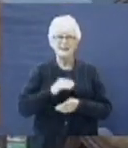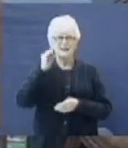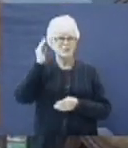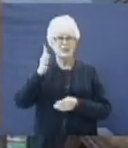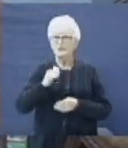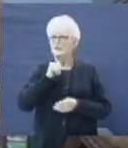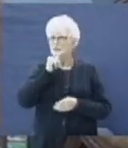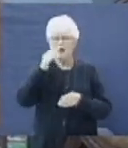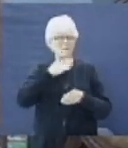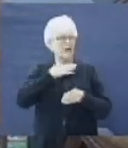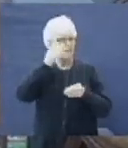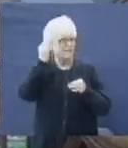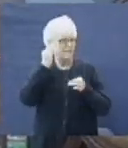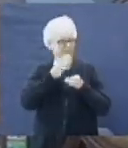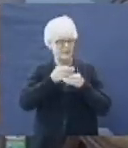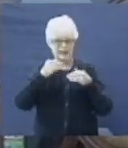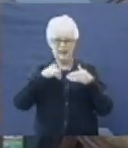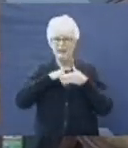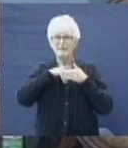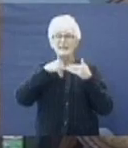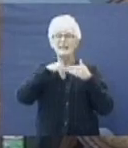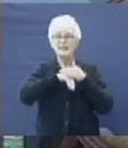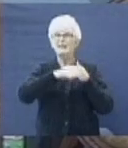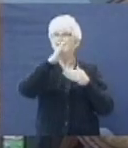Preacher, it's not my faith that I have in God